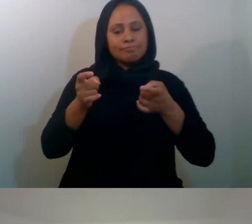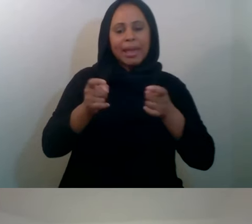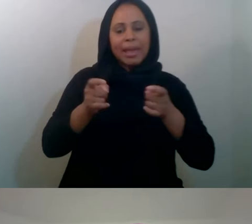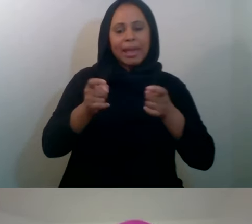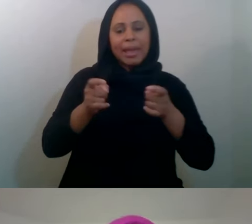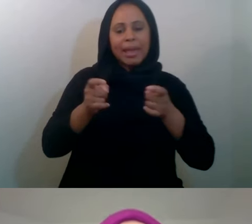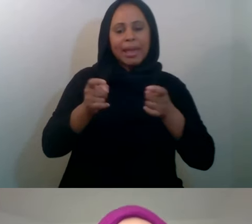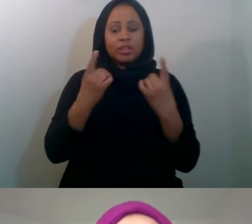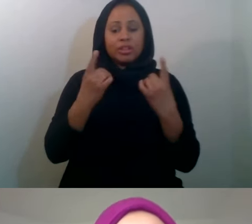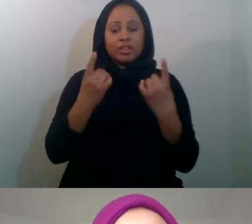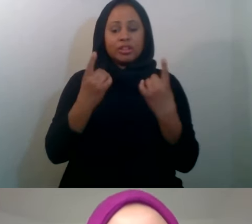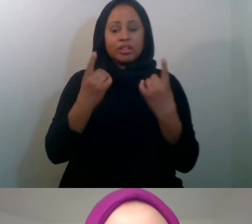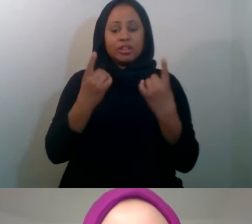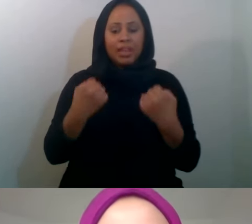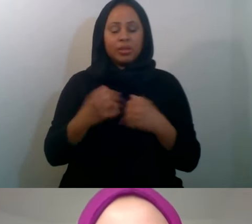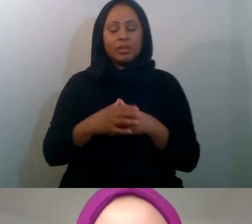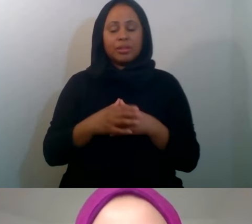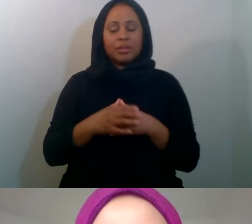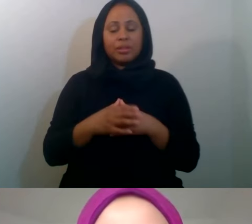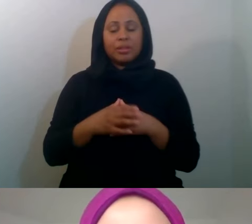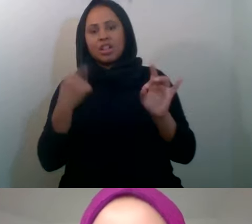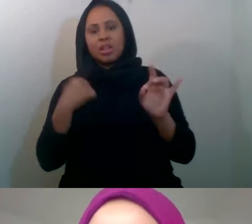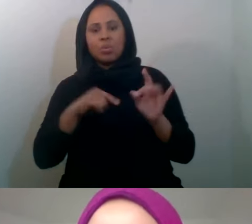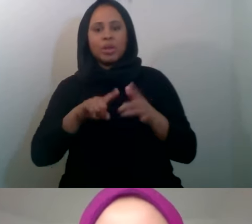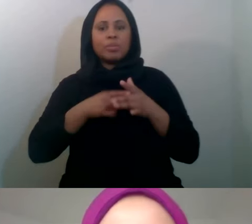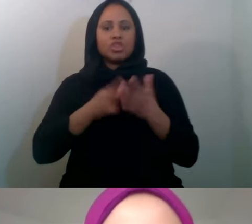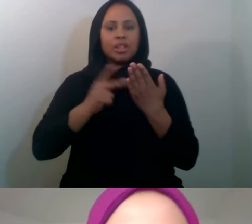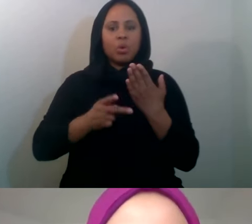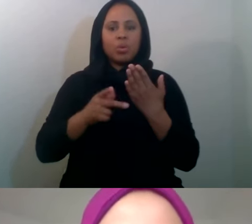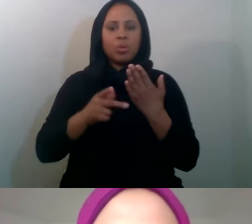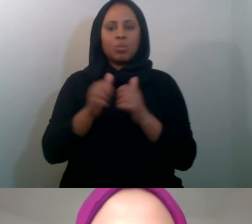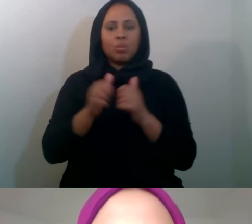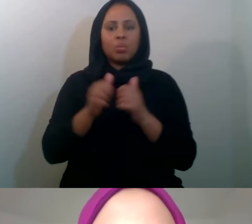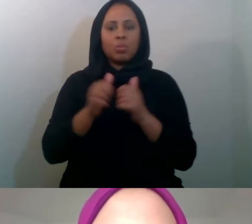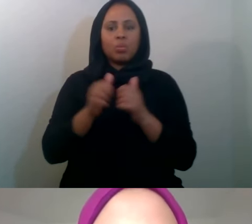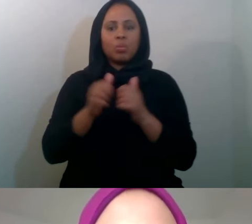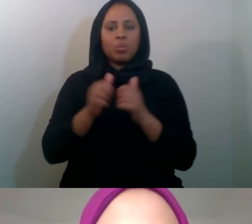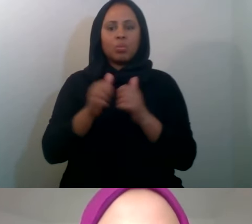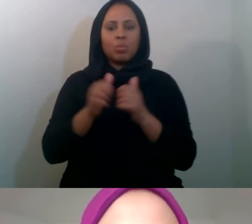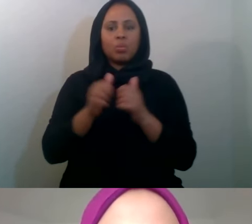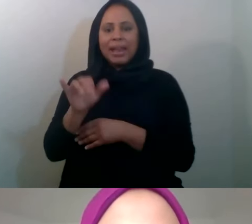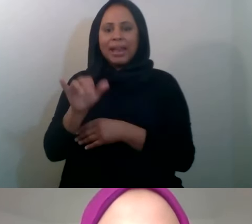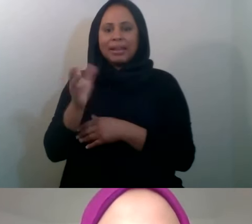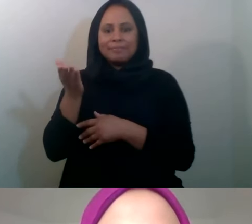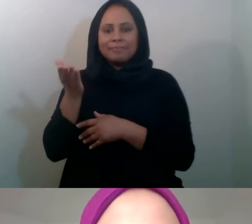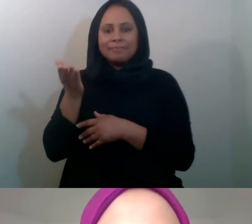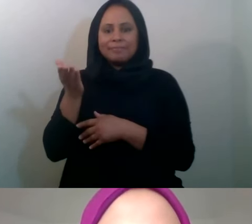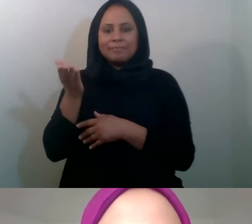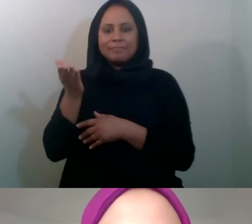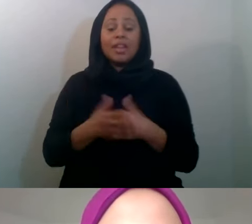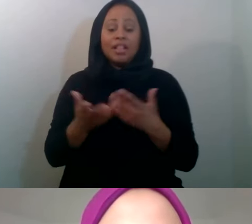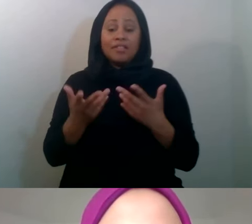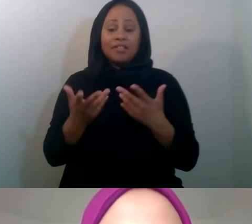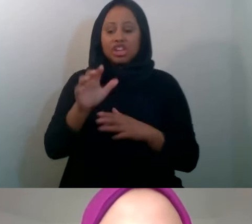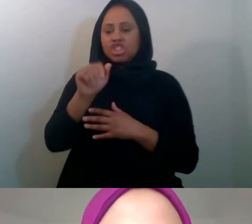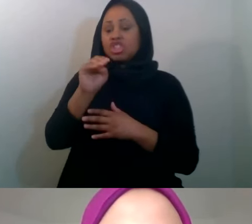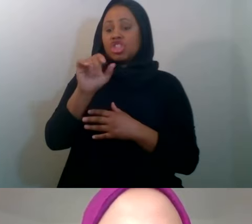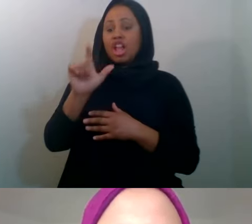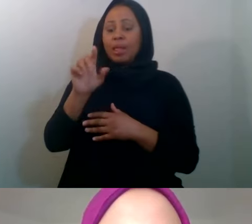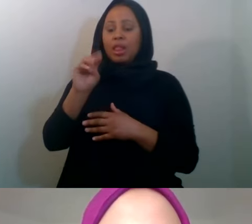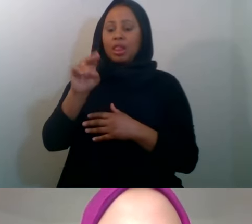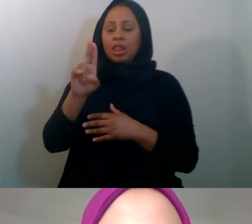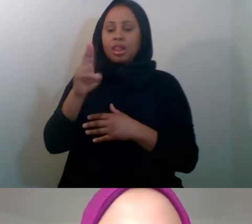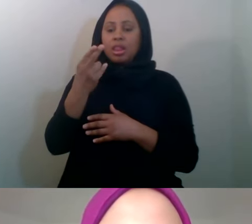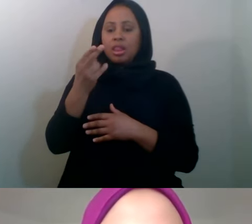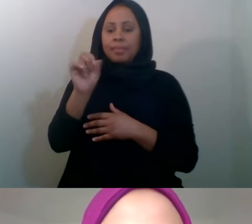Inshallah, we'll be kicking the program off with Amani Killui, transition to Amal Mohsen, and then follow up with discussion and Q